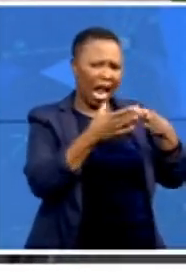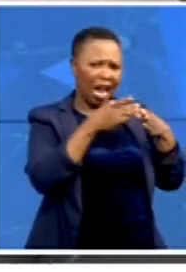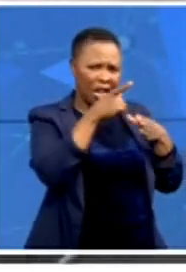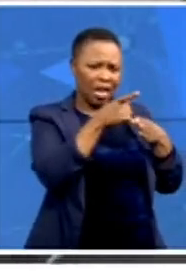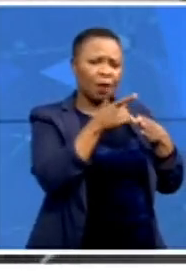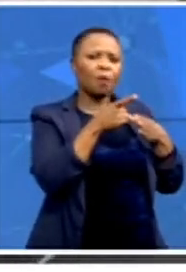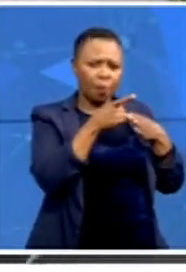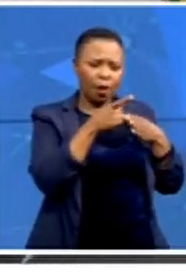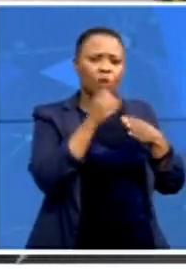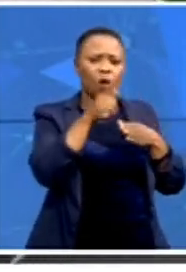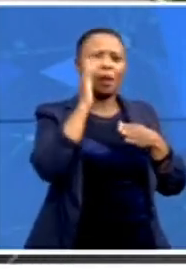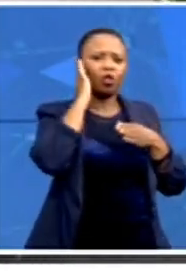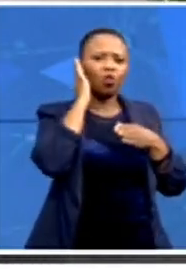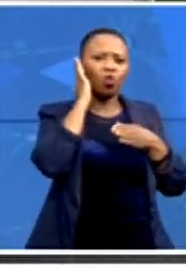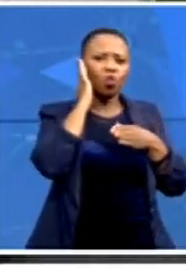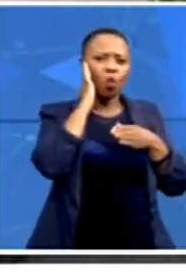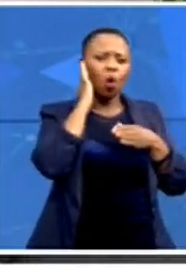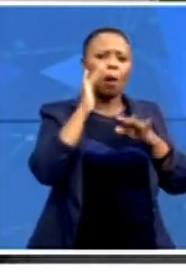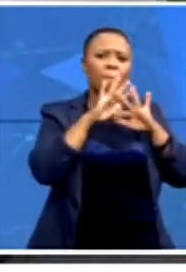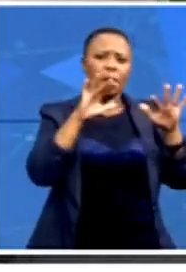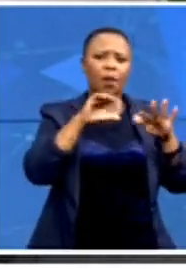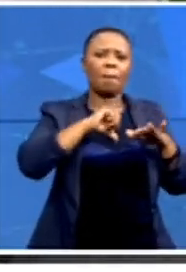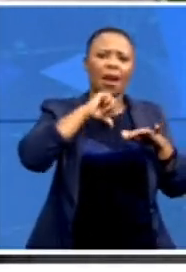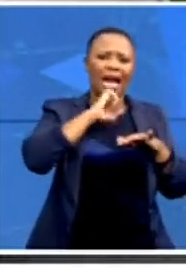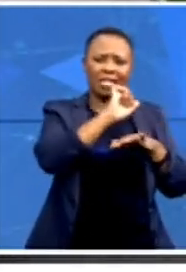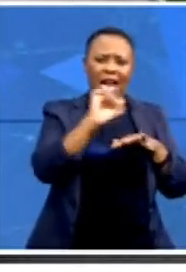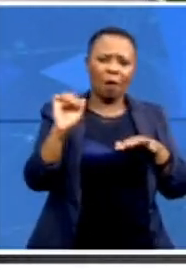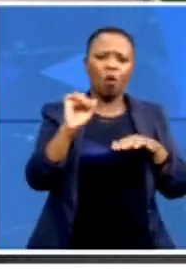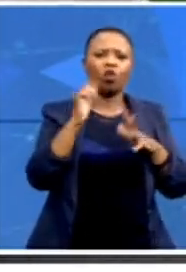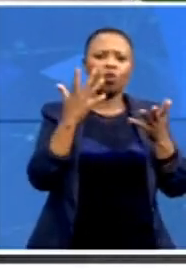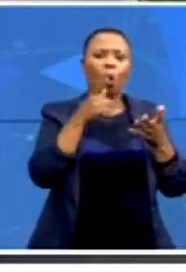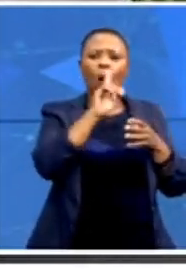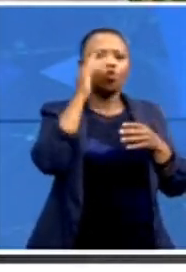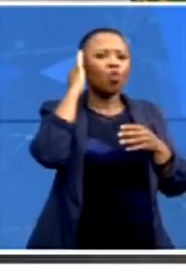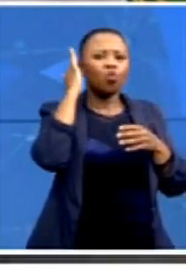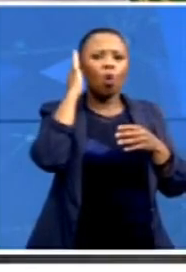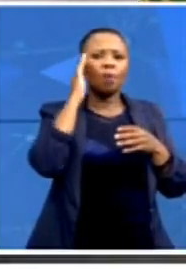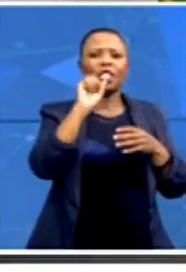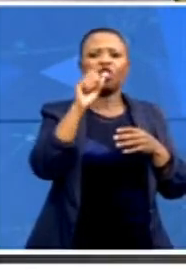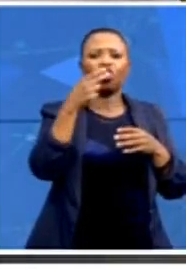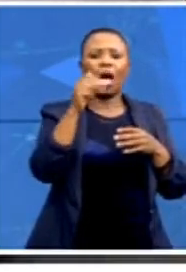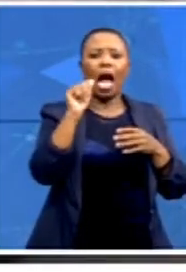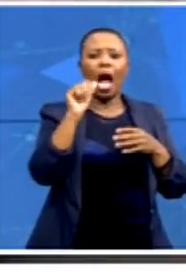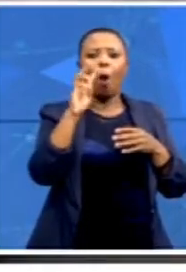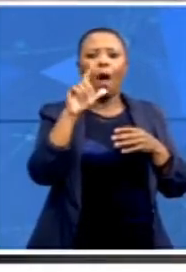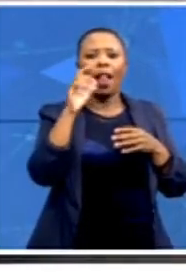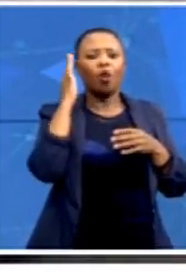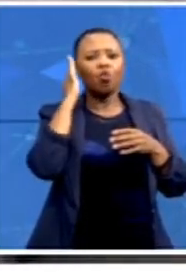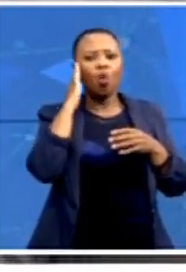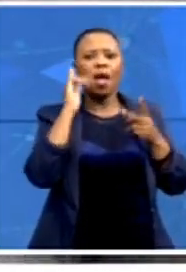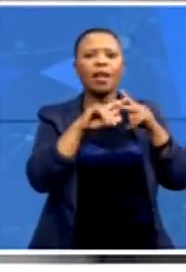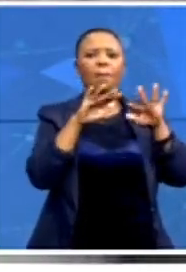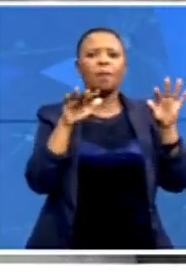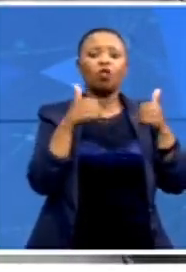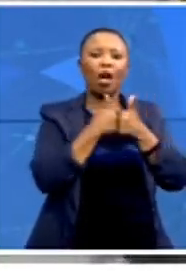of the people. Just take us through what you know about Shawella with regards to the challenges of people here and what you are